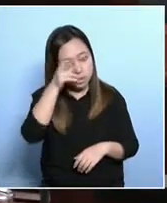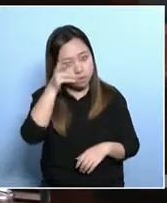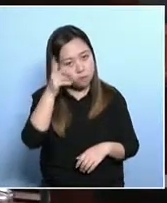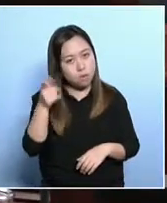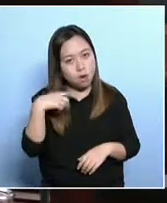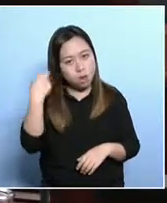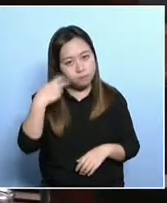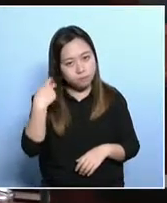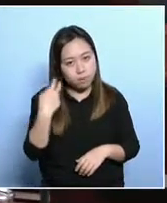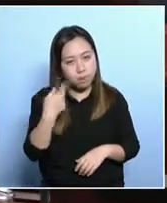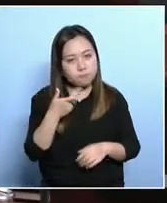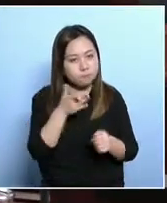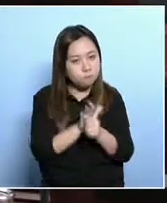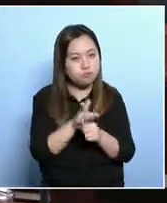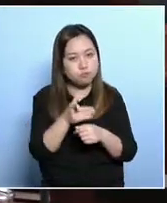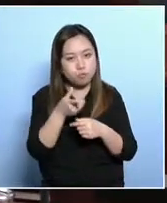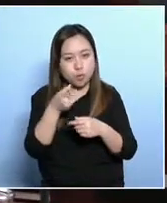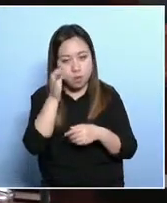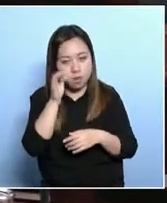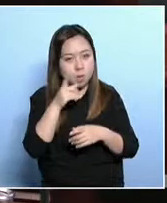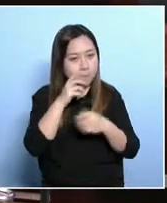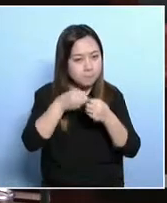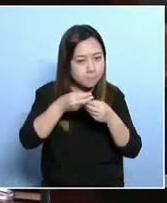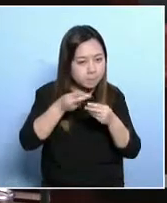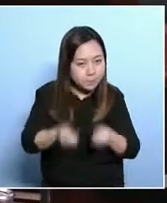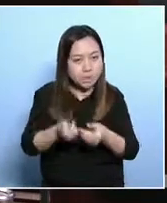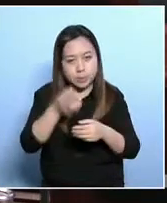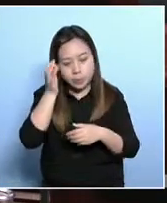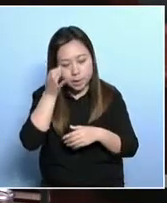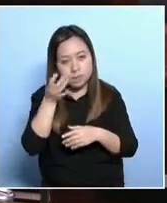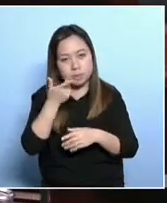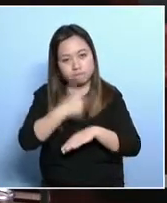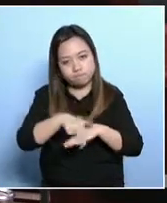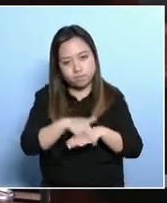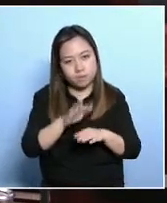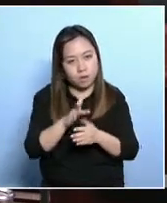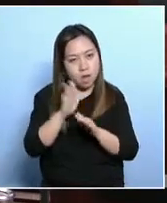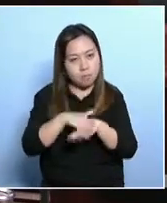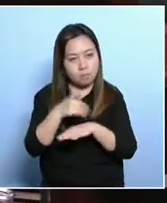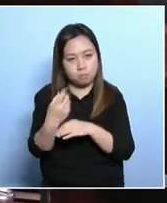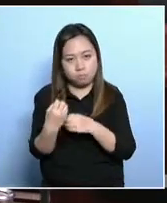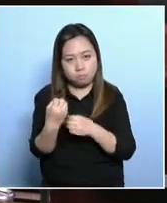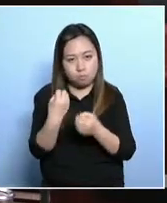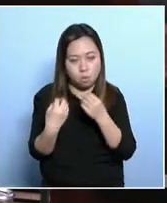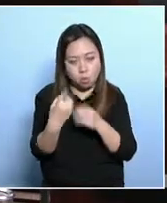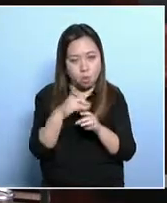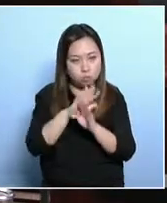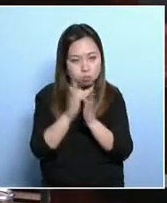Now, the government says that employment is a strategy for